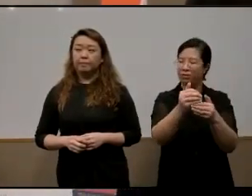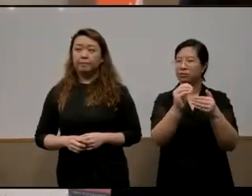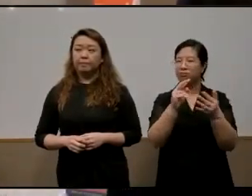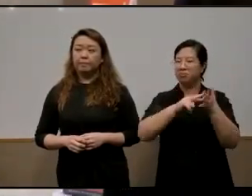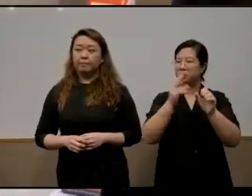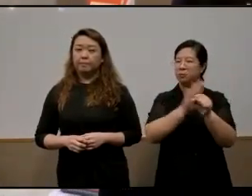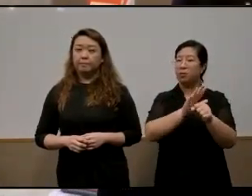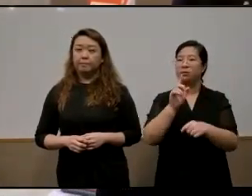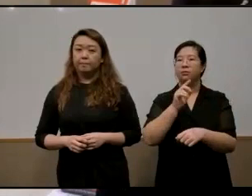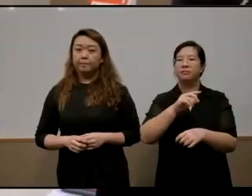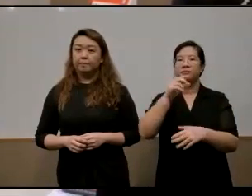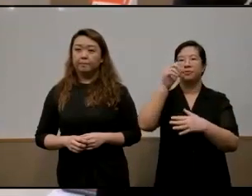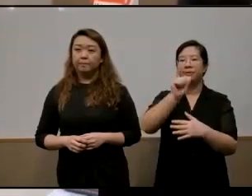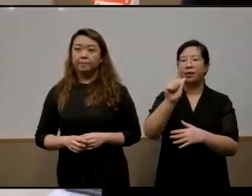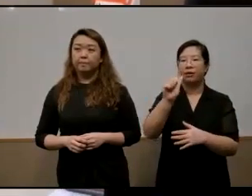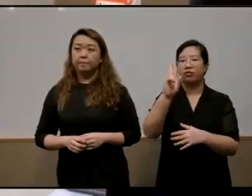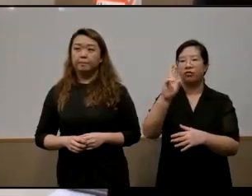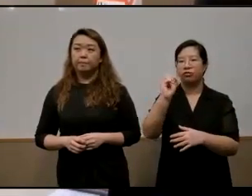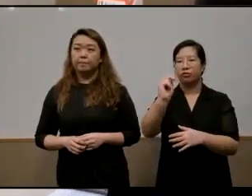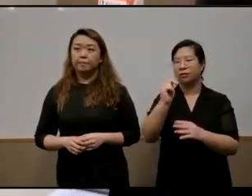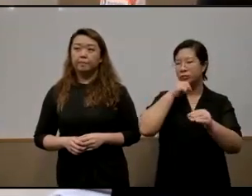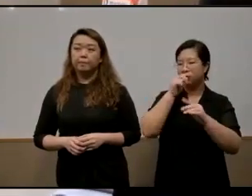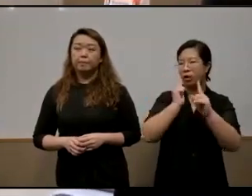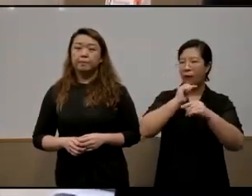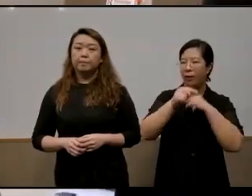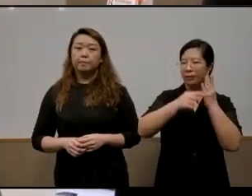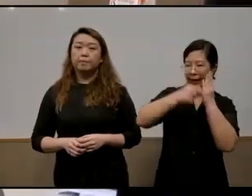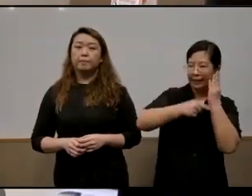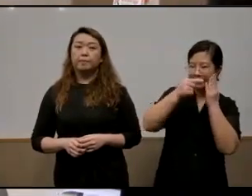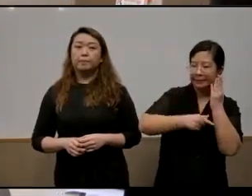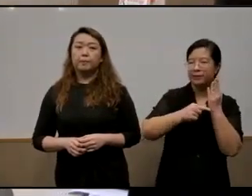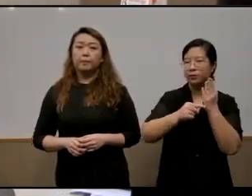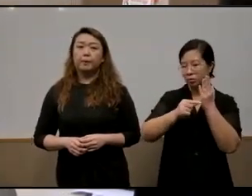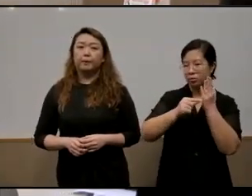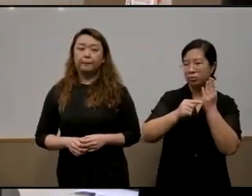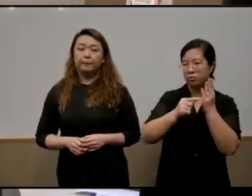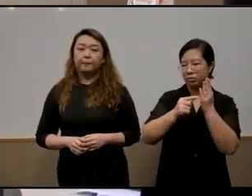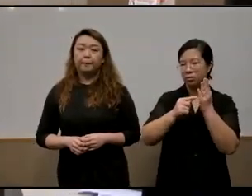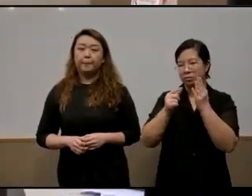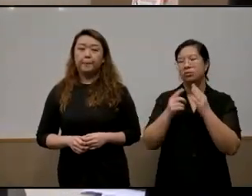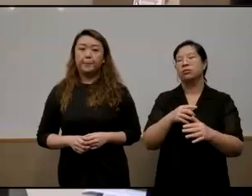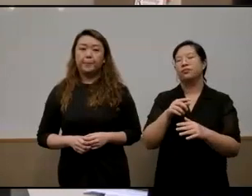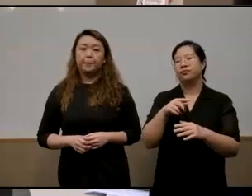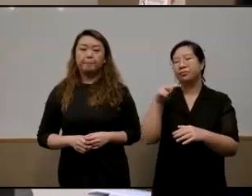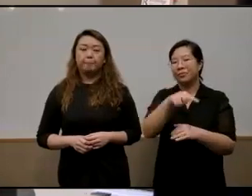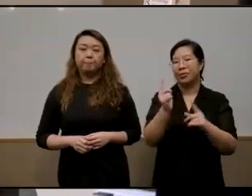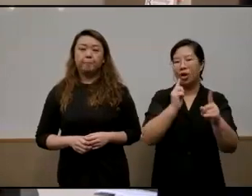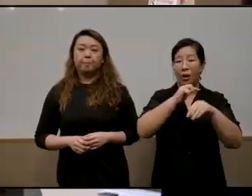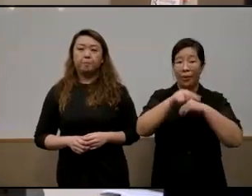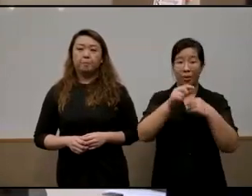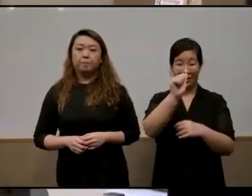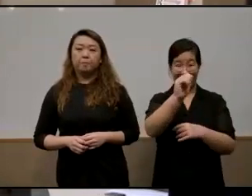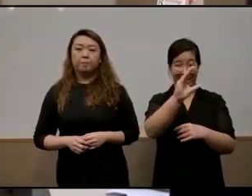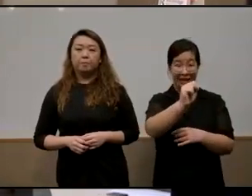article that one of our panelists alistair shared with us via email over the week and it talks about the move of acs